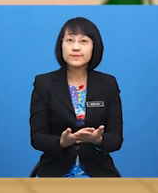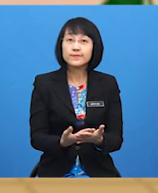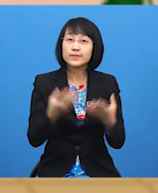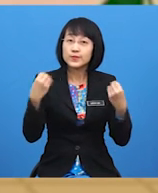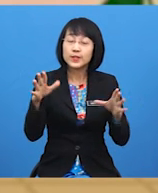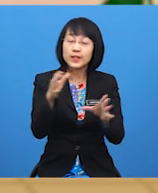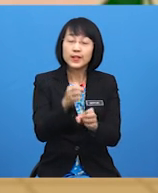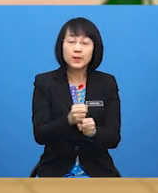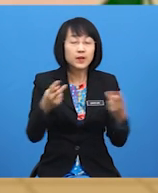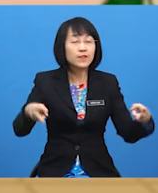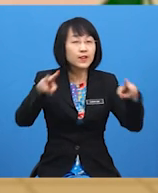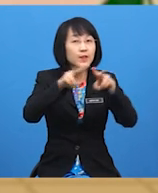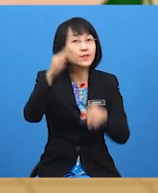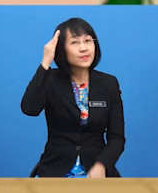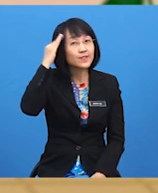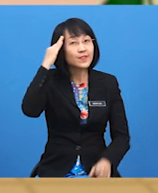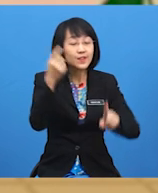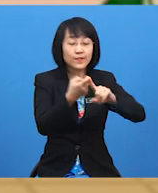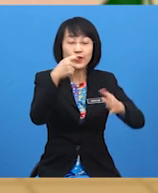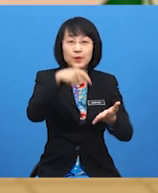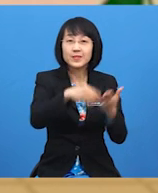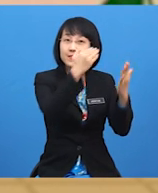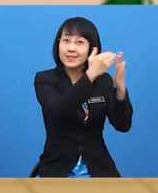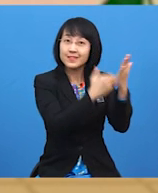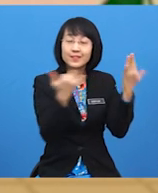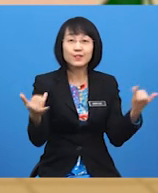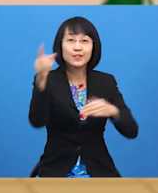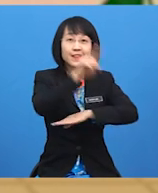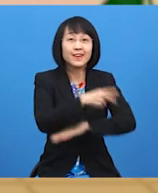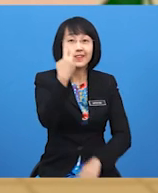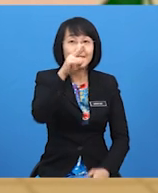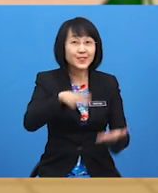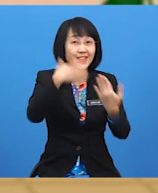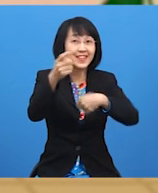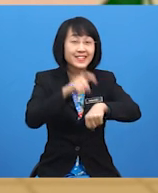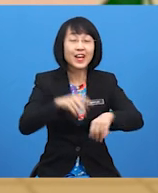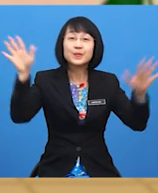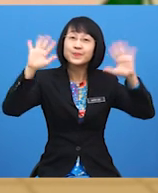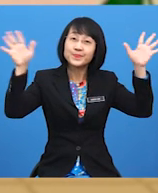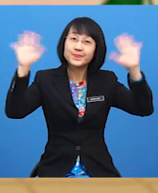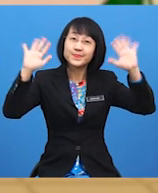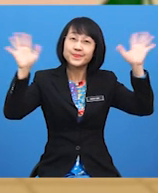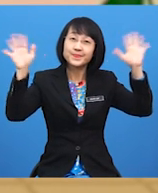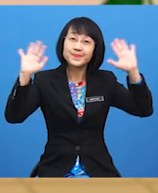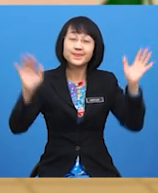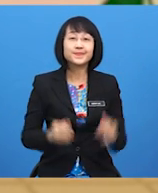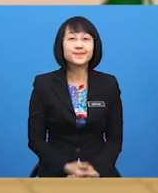have gained a valuable knowledge from this lesson today. See you next time. Bye-bye!